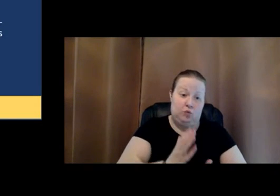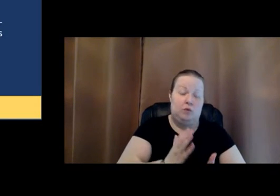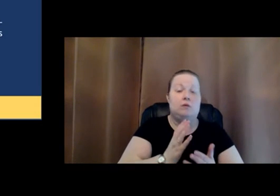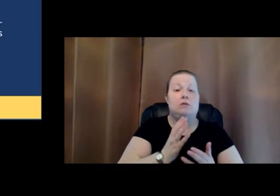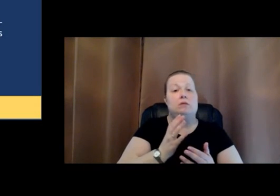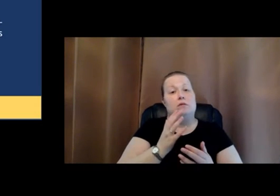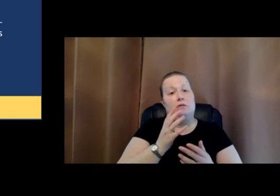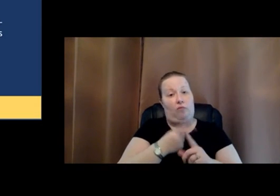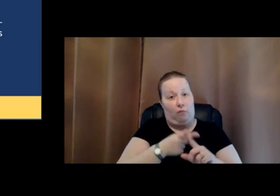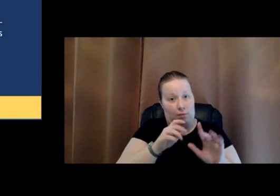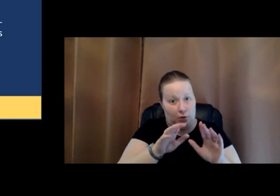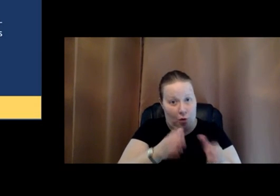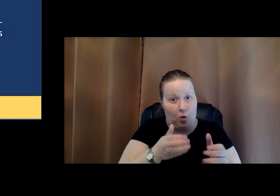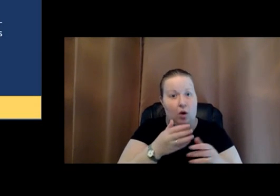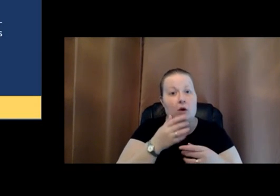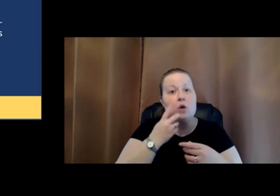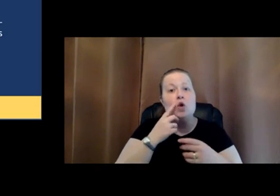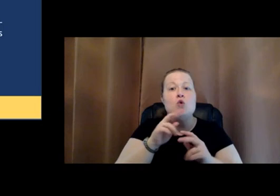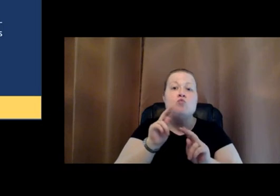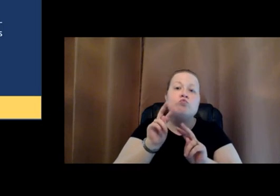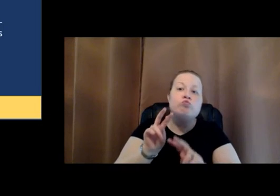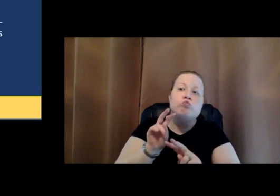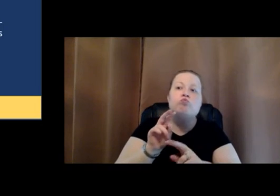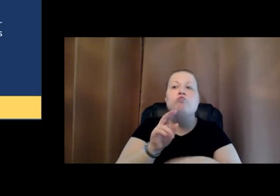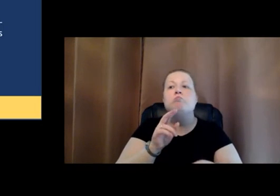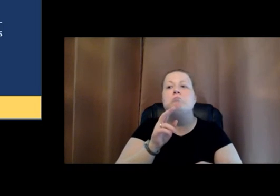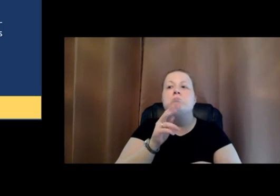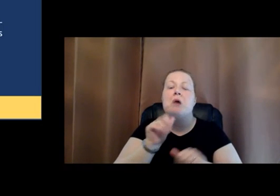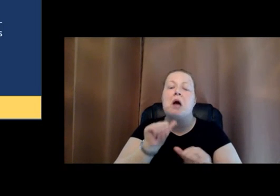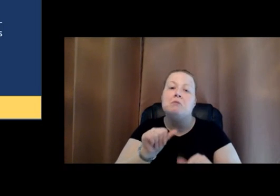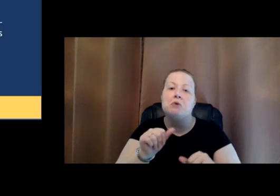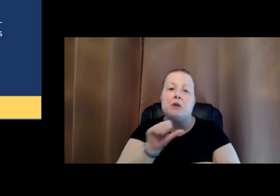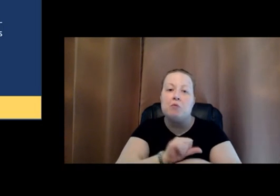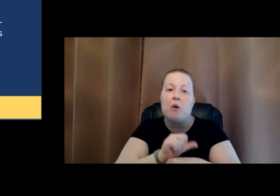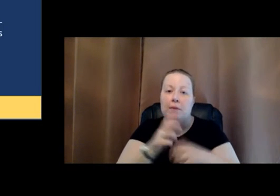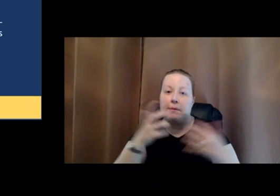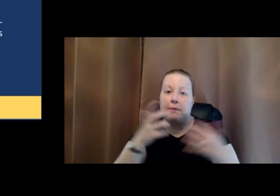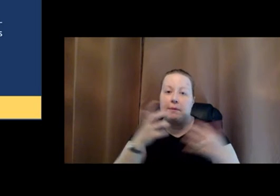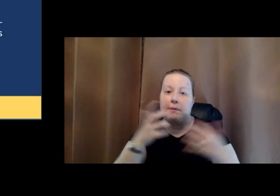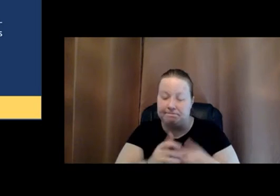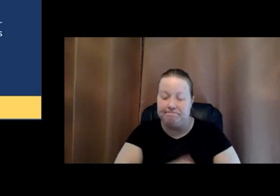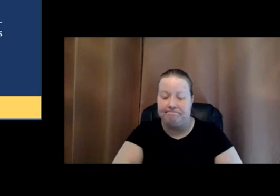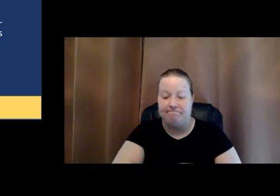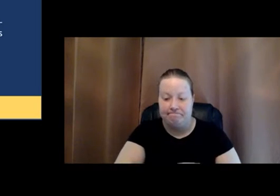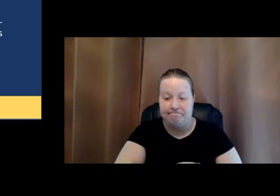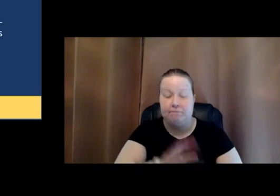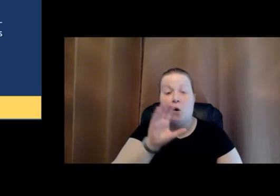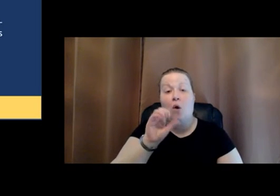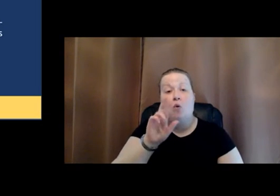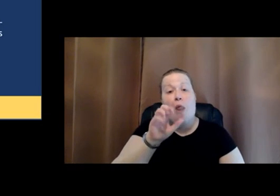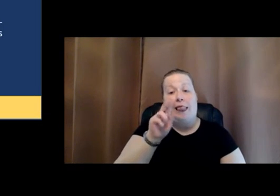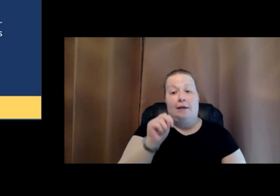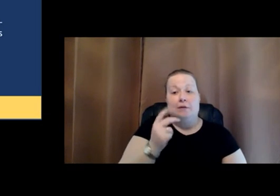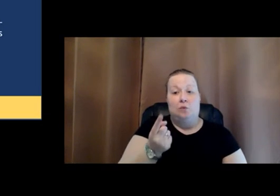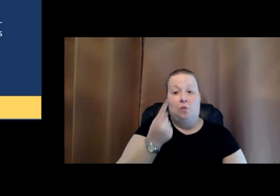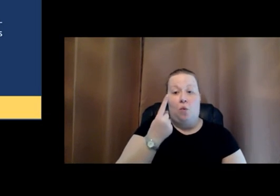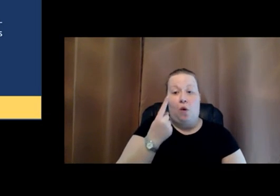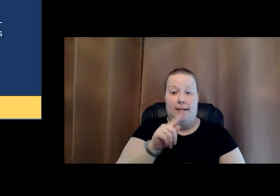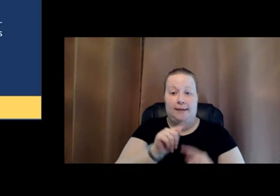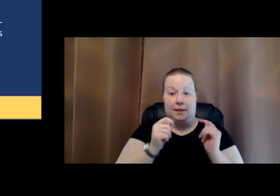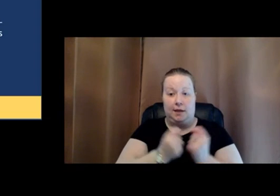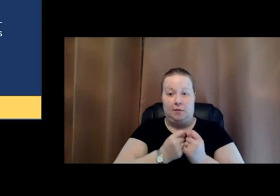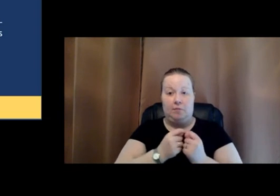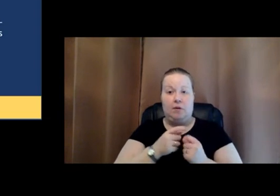look at possible employment matches. The correlation one team set out to specifically